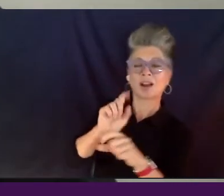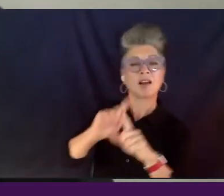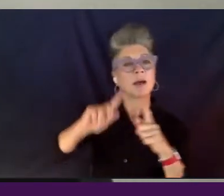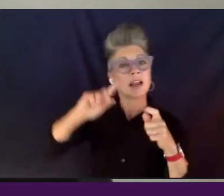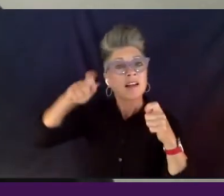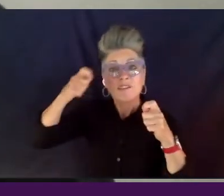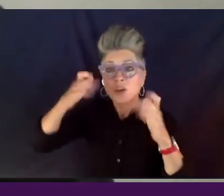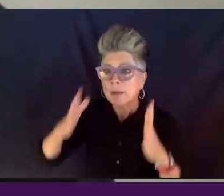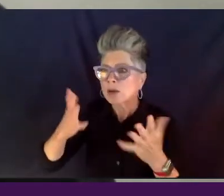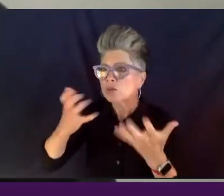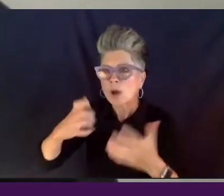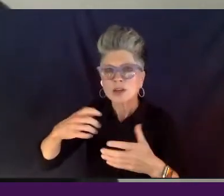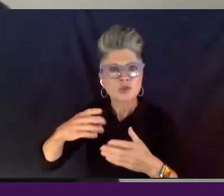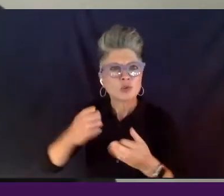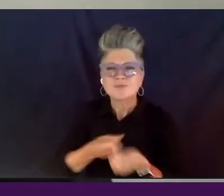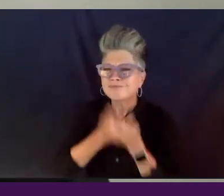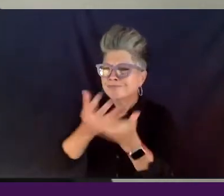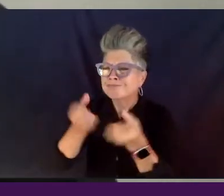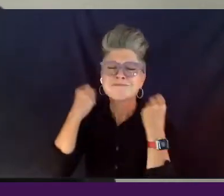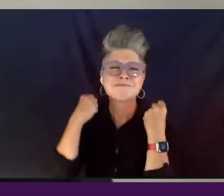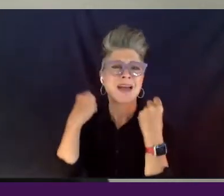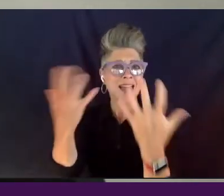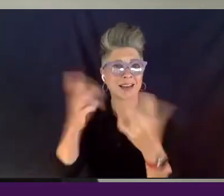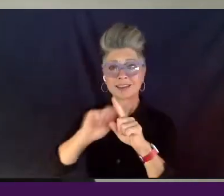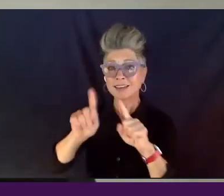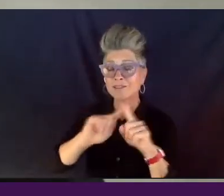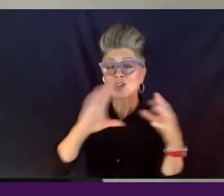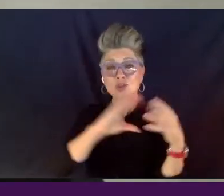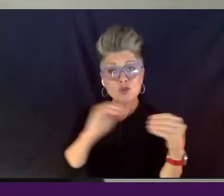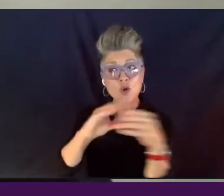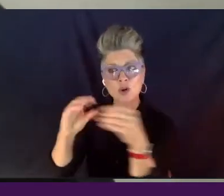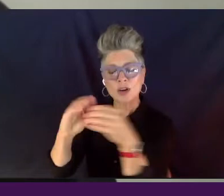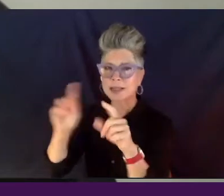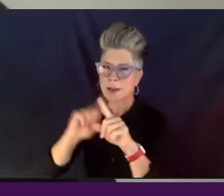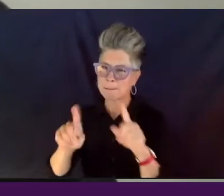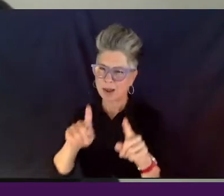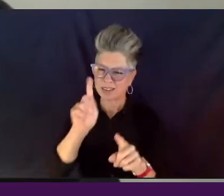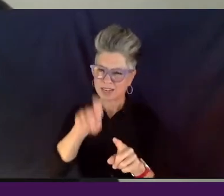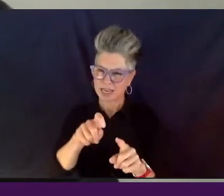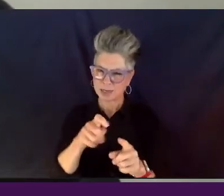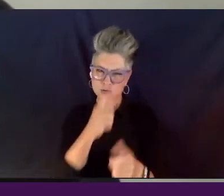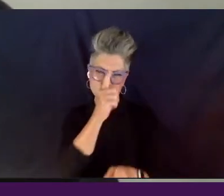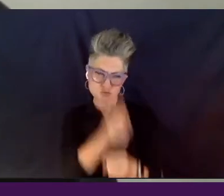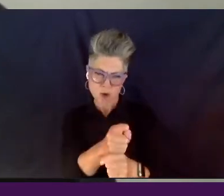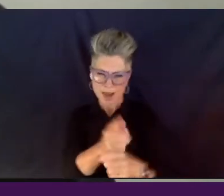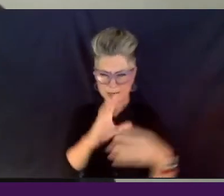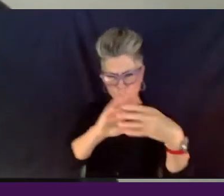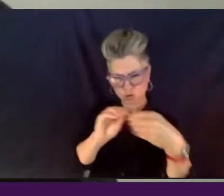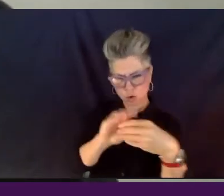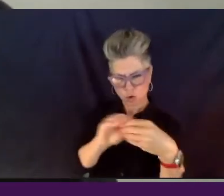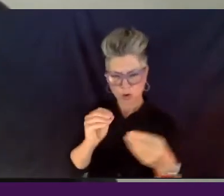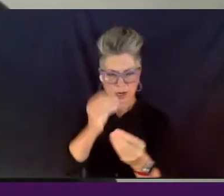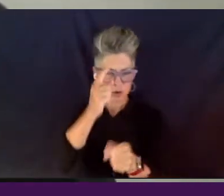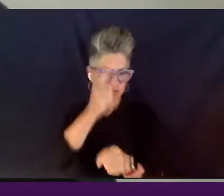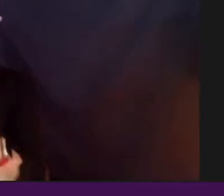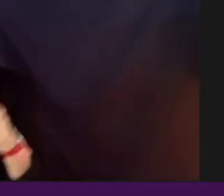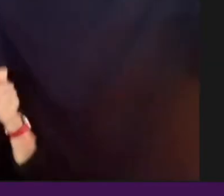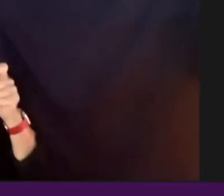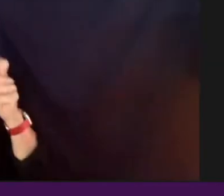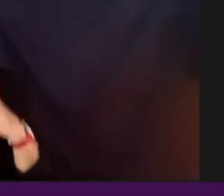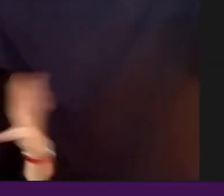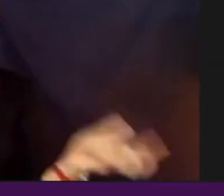kinds of different stories, but it's trying to pair the right filmmaker with the right story that, that often produces something extraordinary.